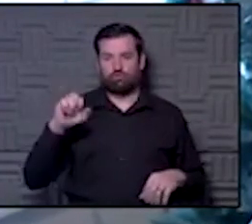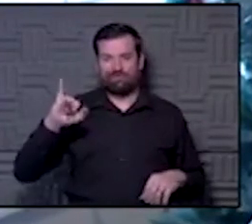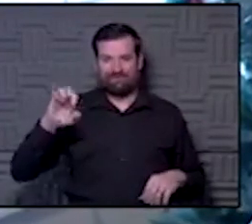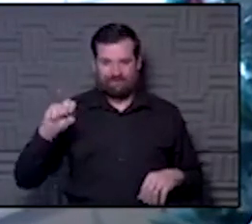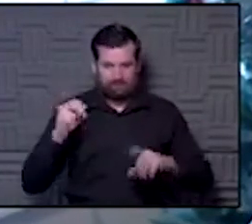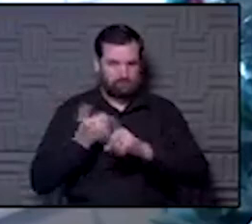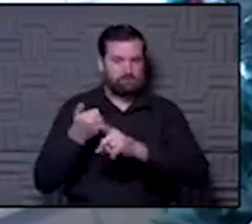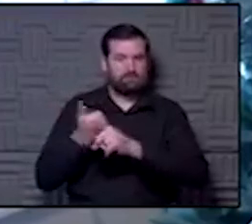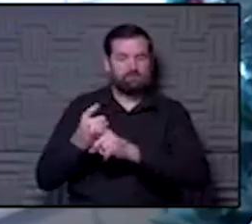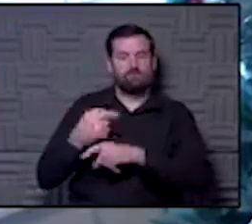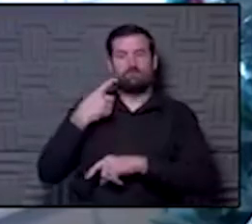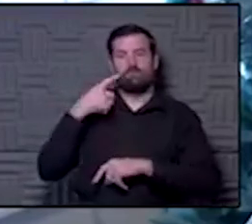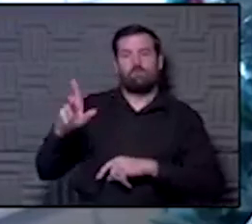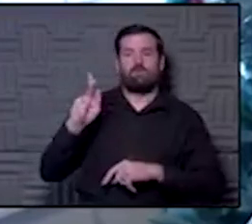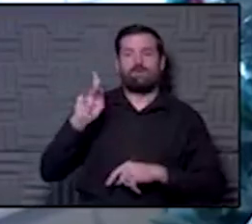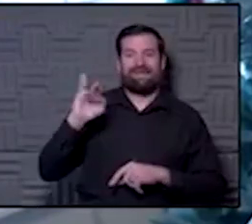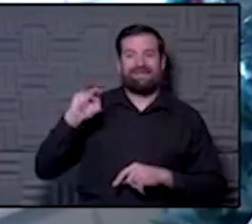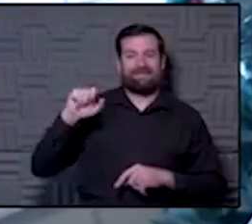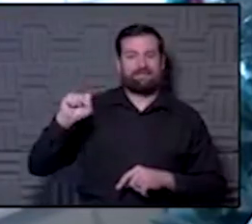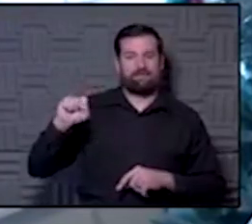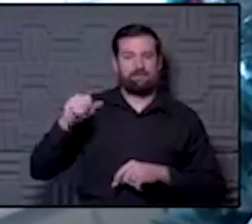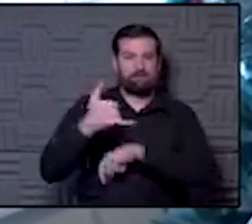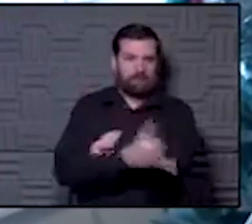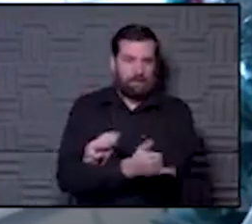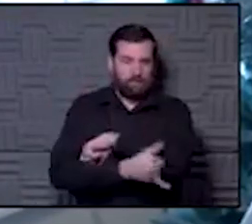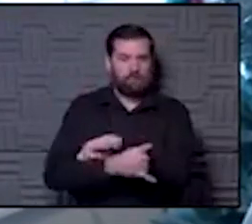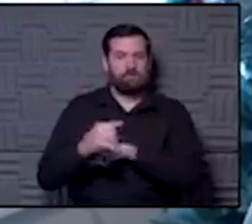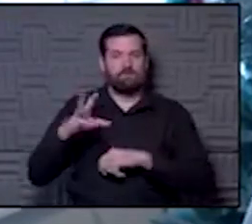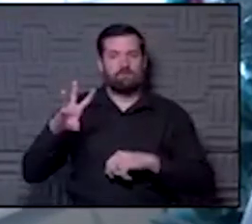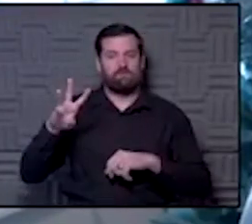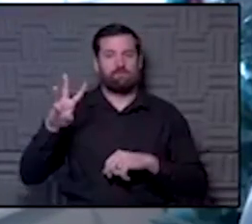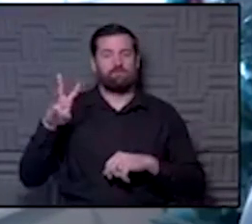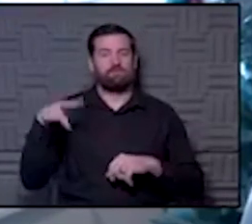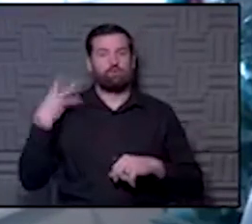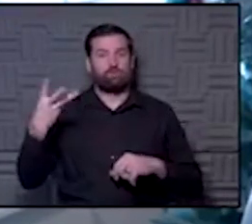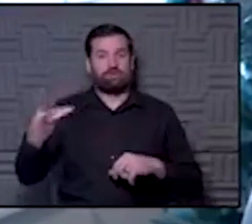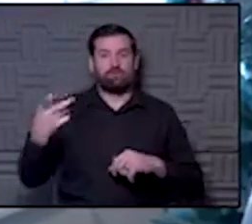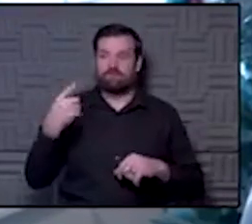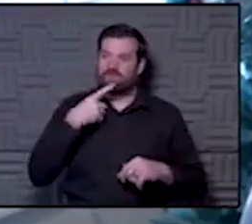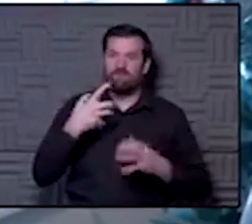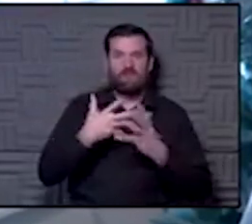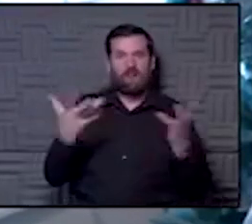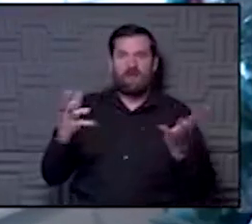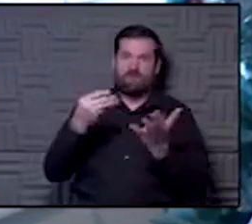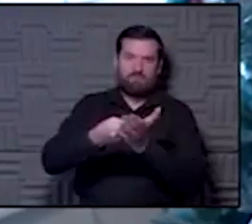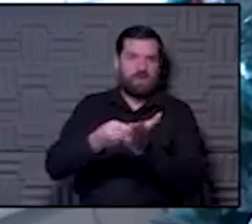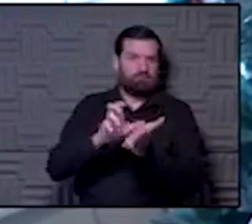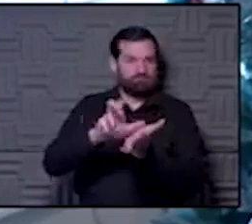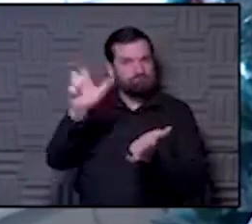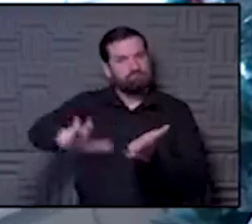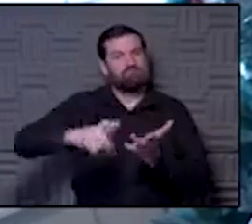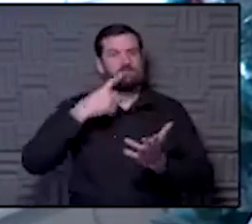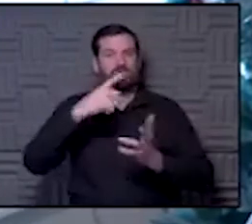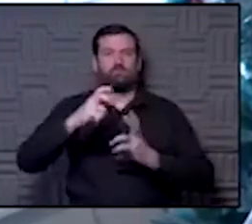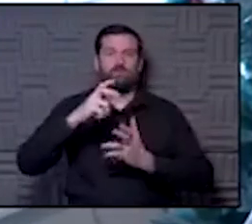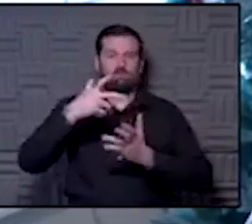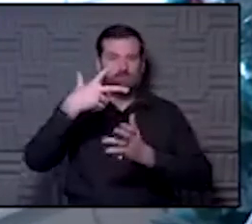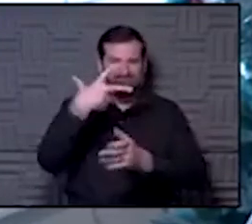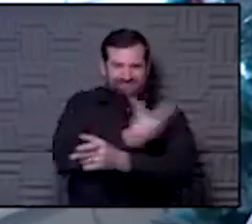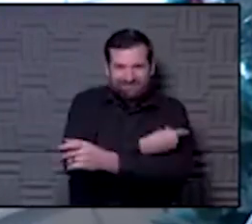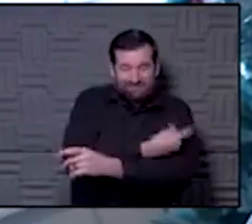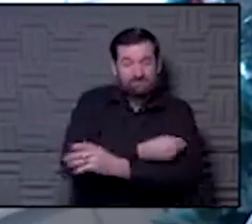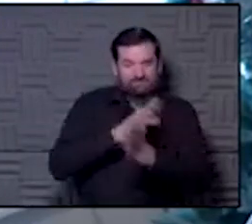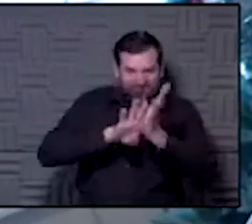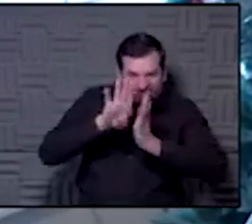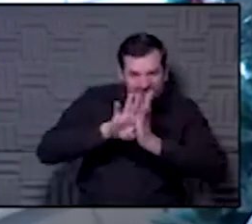official for Kings County in Washington, you know, said, we put a lot of money into developing the vaccine. We put very little money in